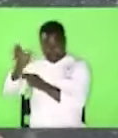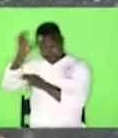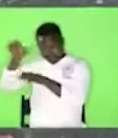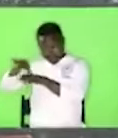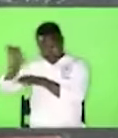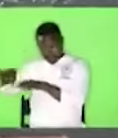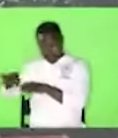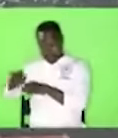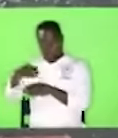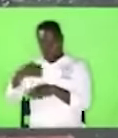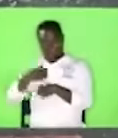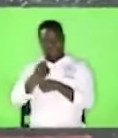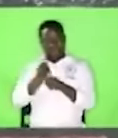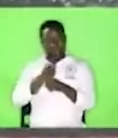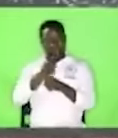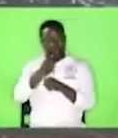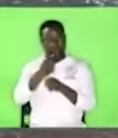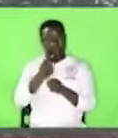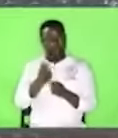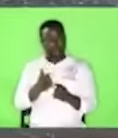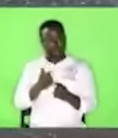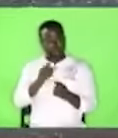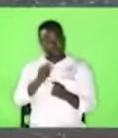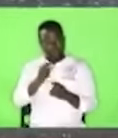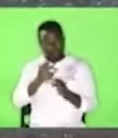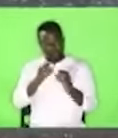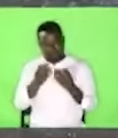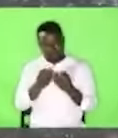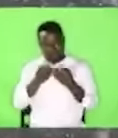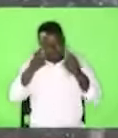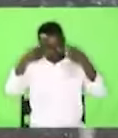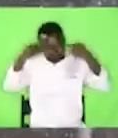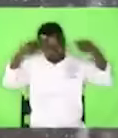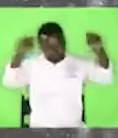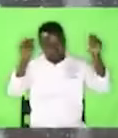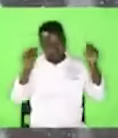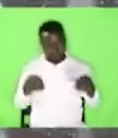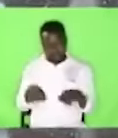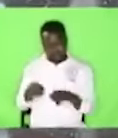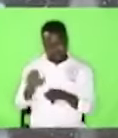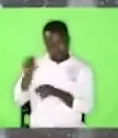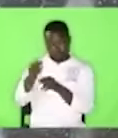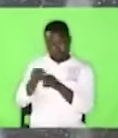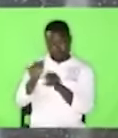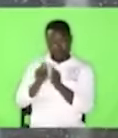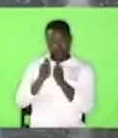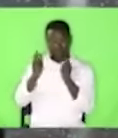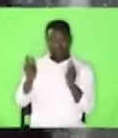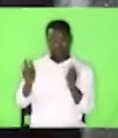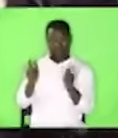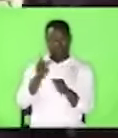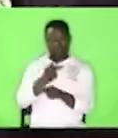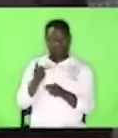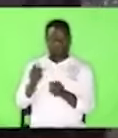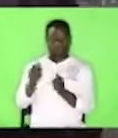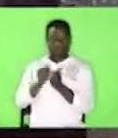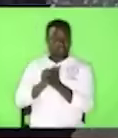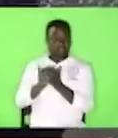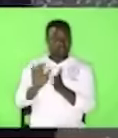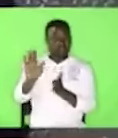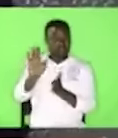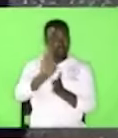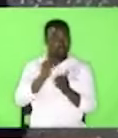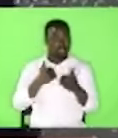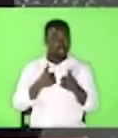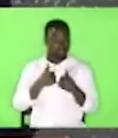doors for descendants. Your name is the greatest asset that you have. Keep